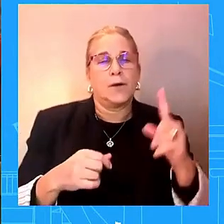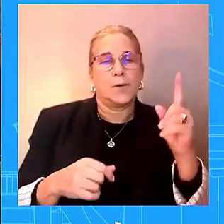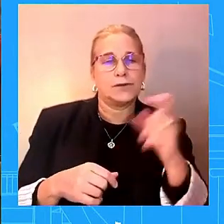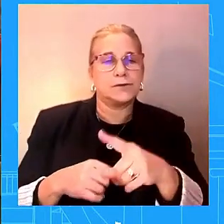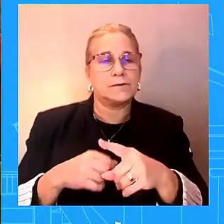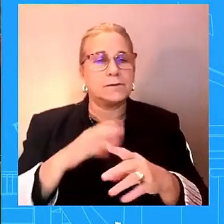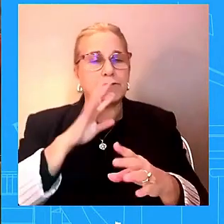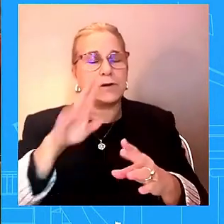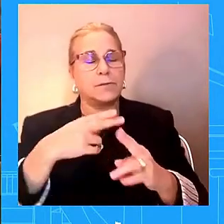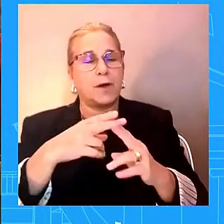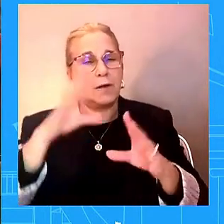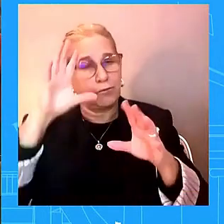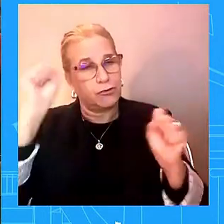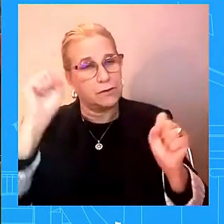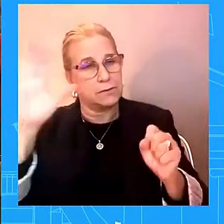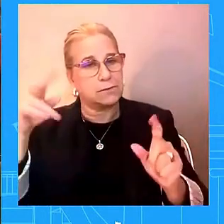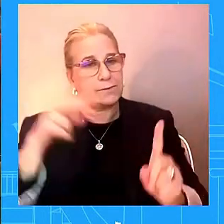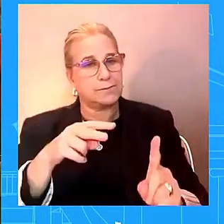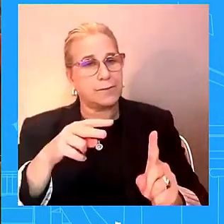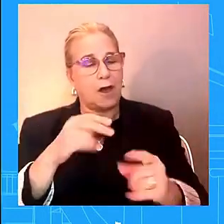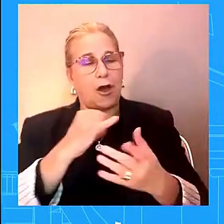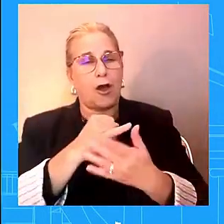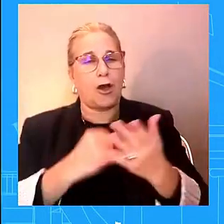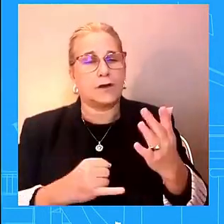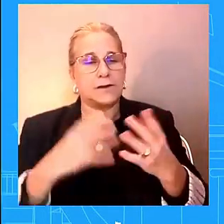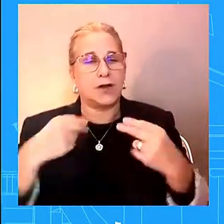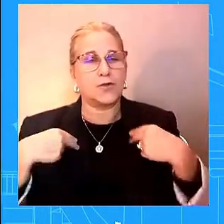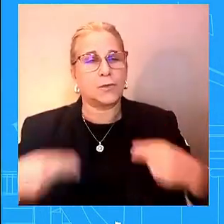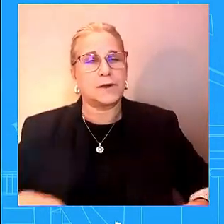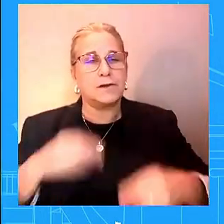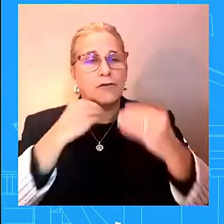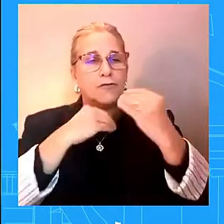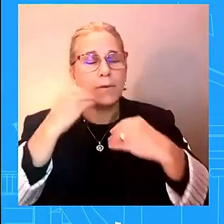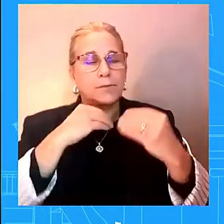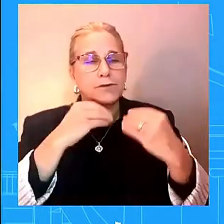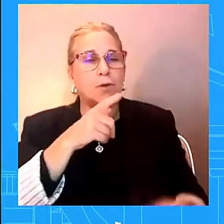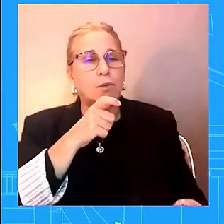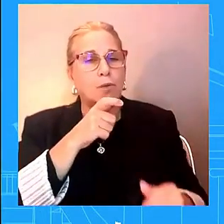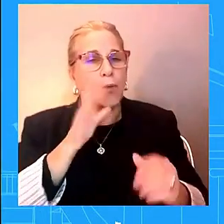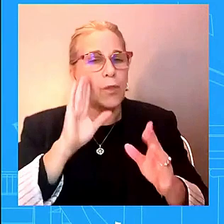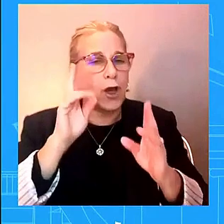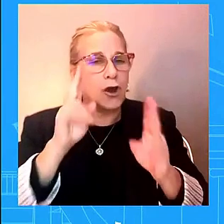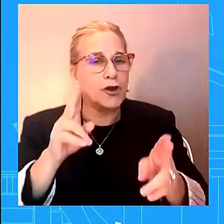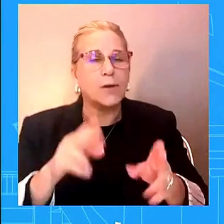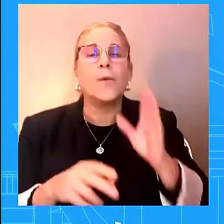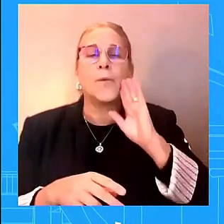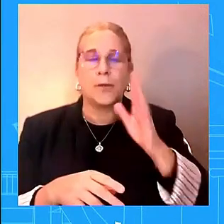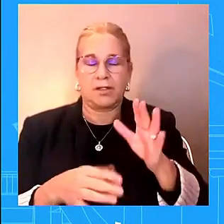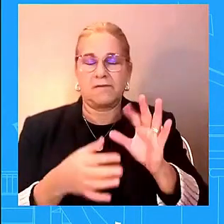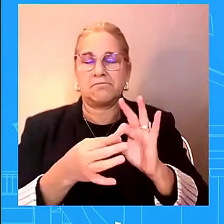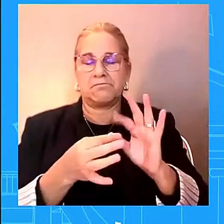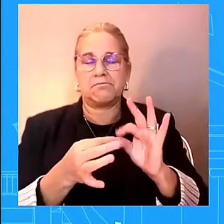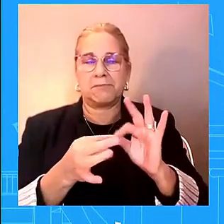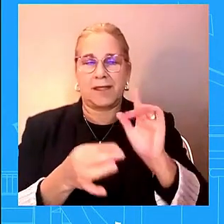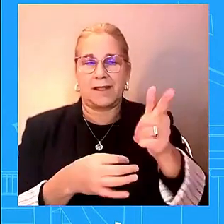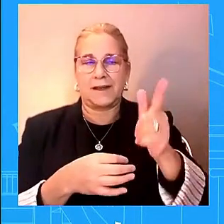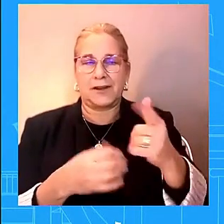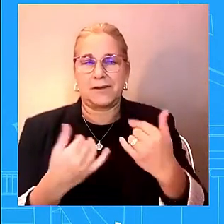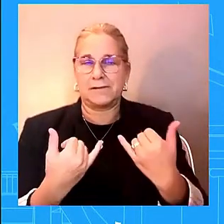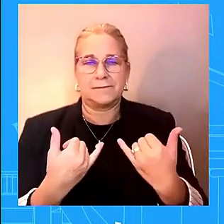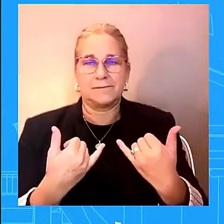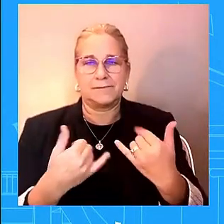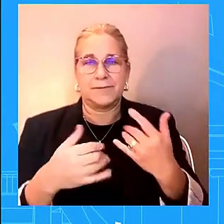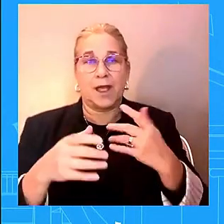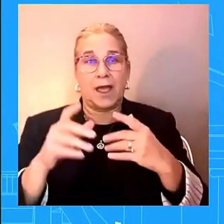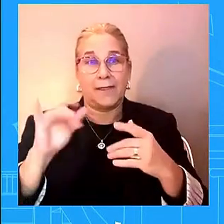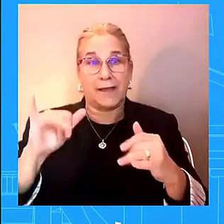going to be honored who's coming here to the white house no it's a good question we'll have more to share uh as we get closer obviously that's about in three hours or less um so